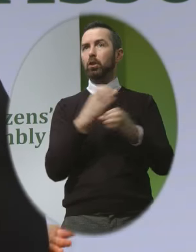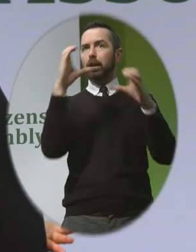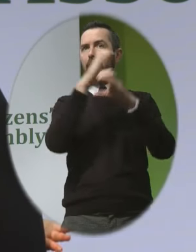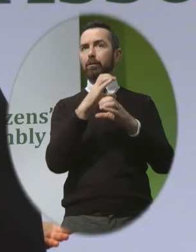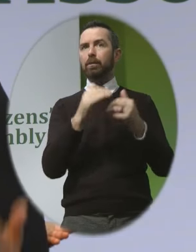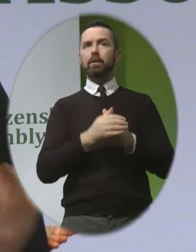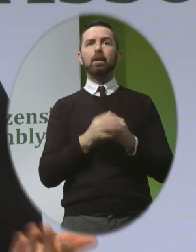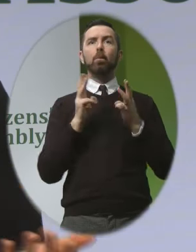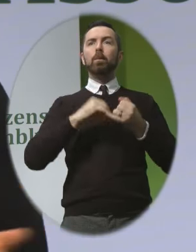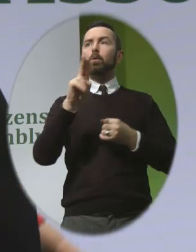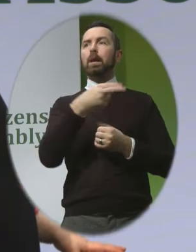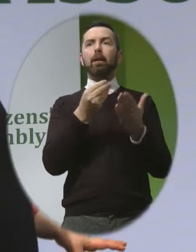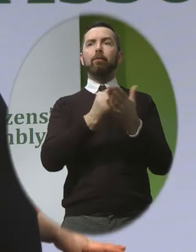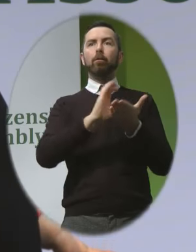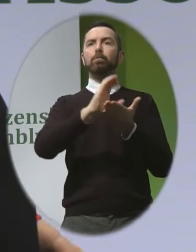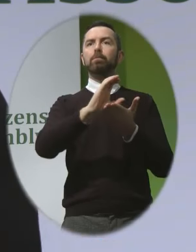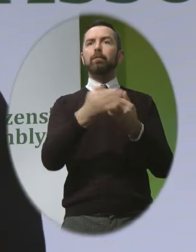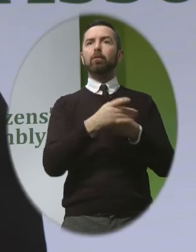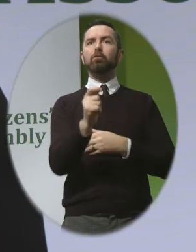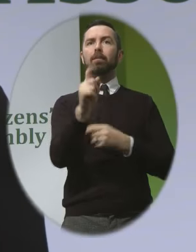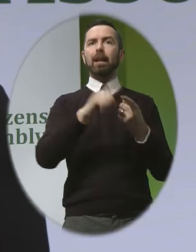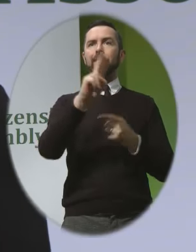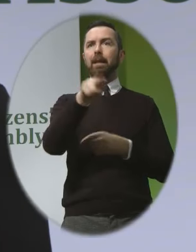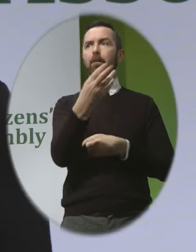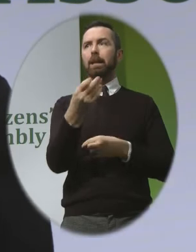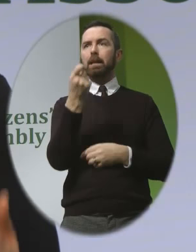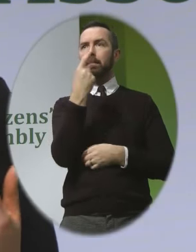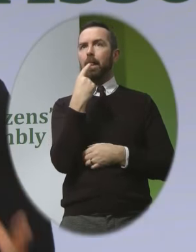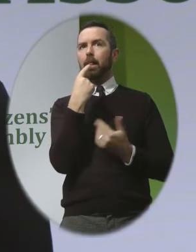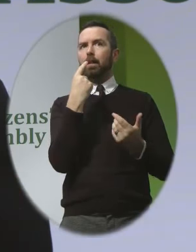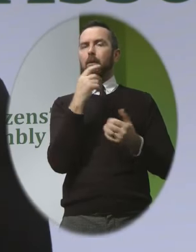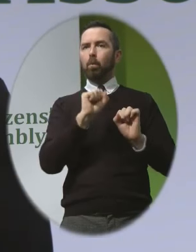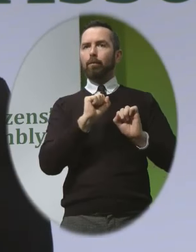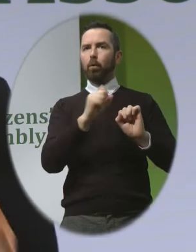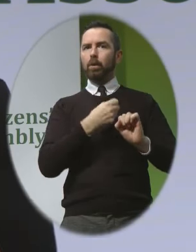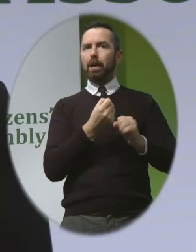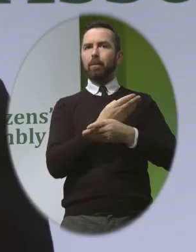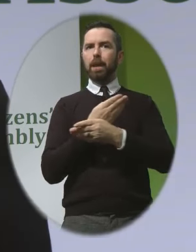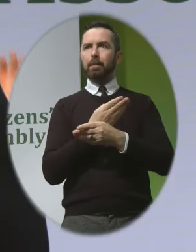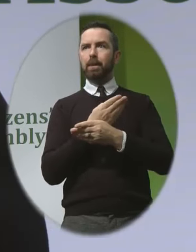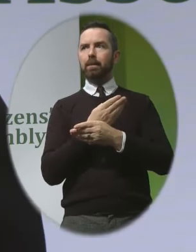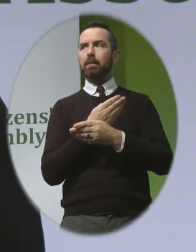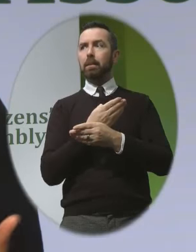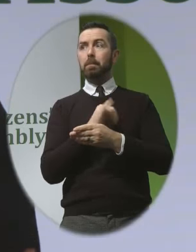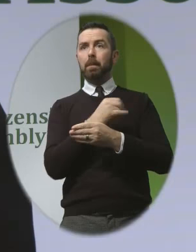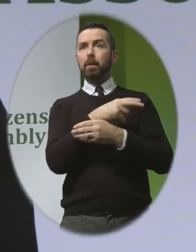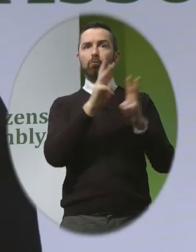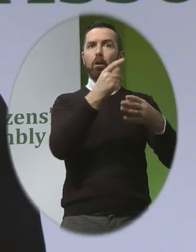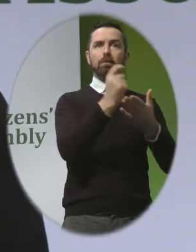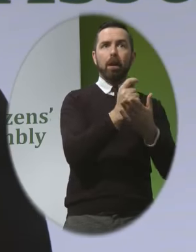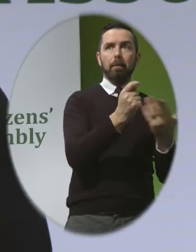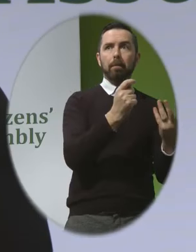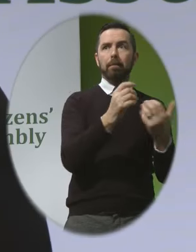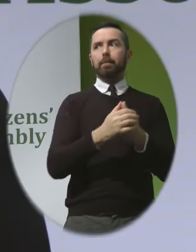cannot afford to travel and are unwilling or unable to take abortion pills purchased online are forced to have babies whether it is the right time for them or not